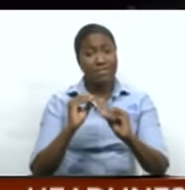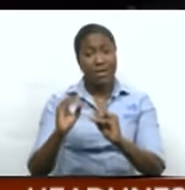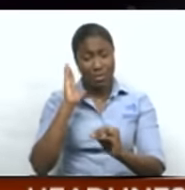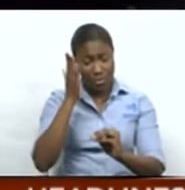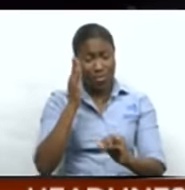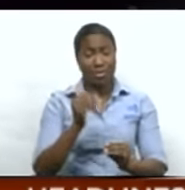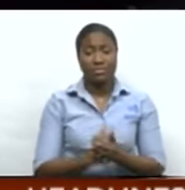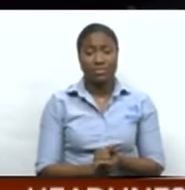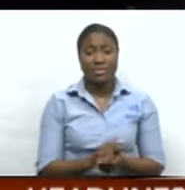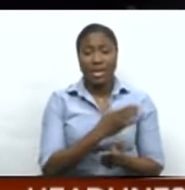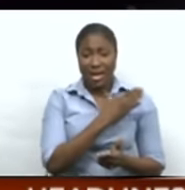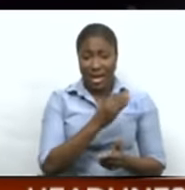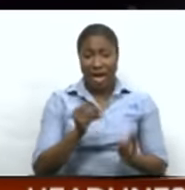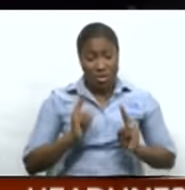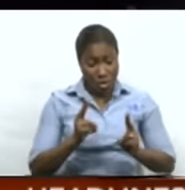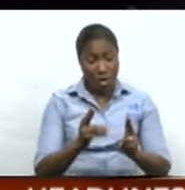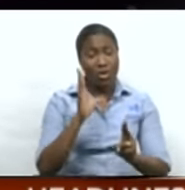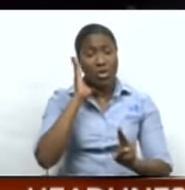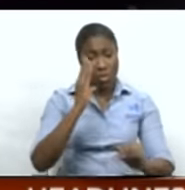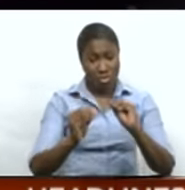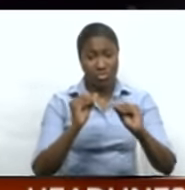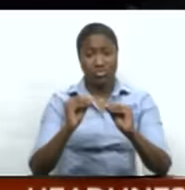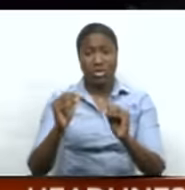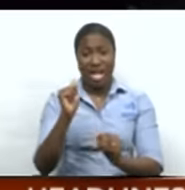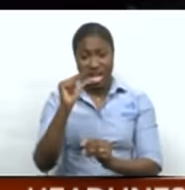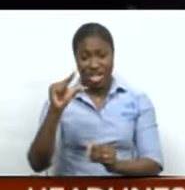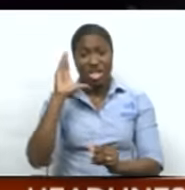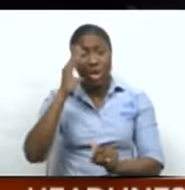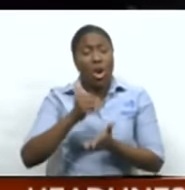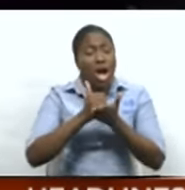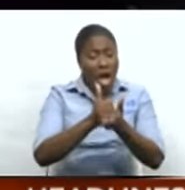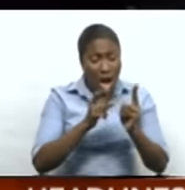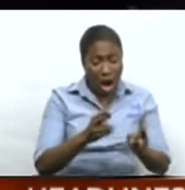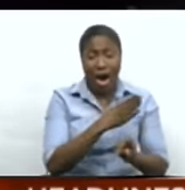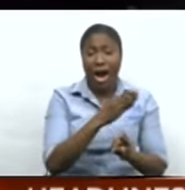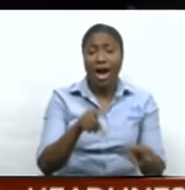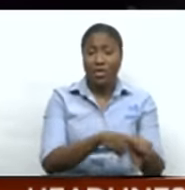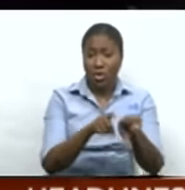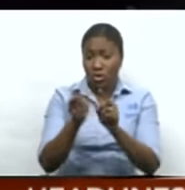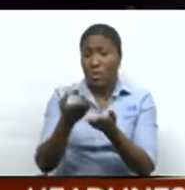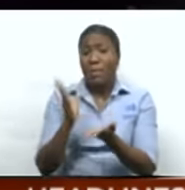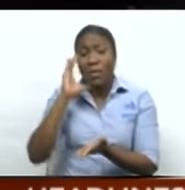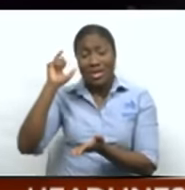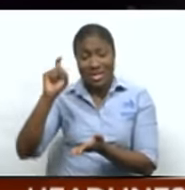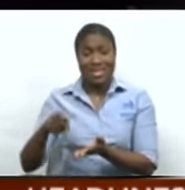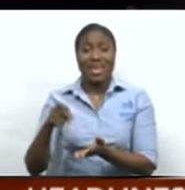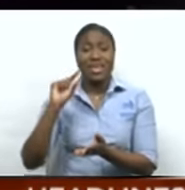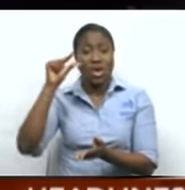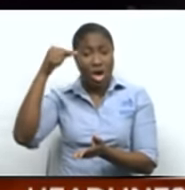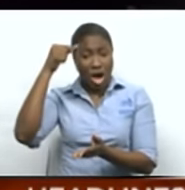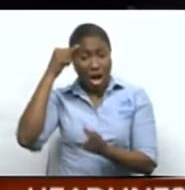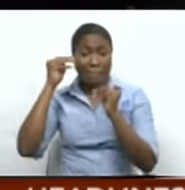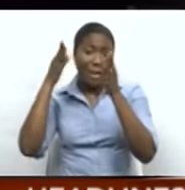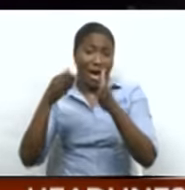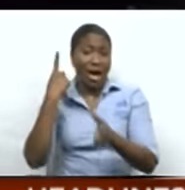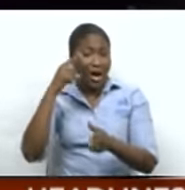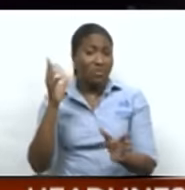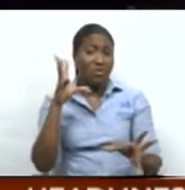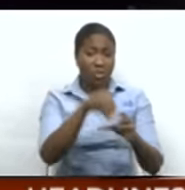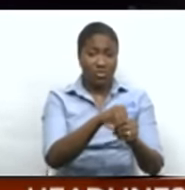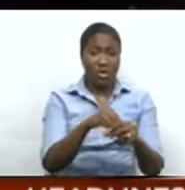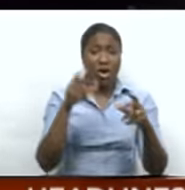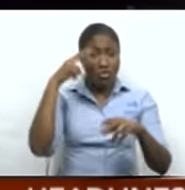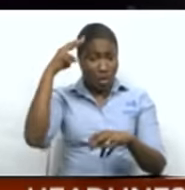said the matter is receiving the urgent attention of the Attorney General and may require the intervention of Cabinet. Dr. Rowley said he is on